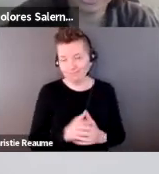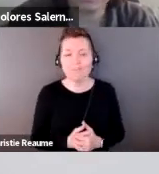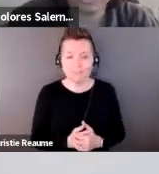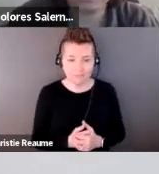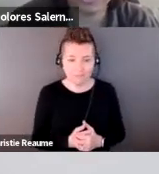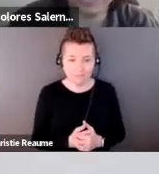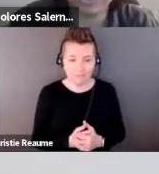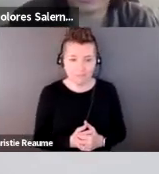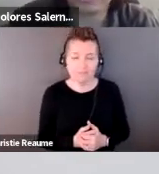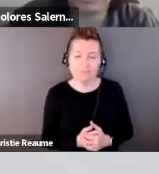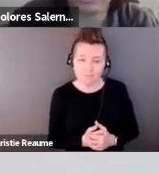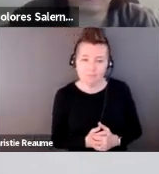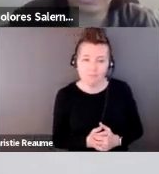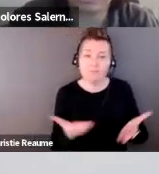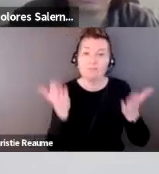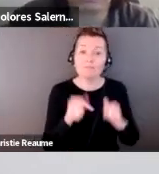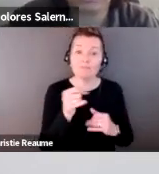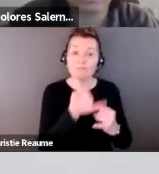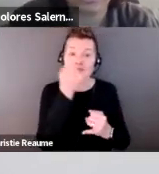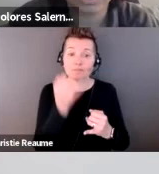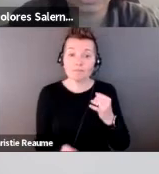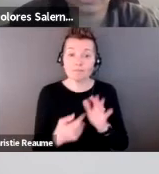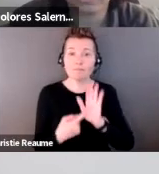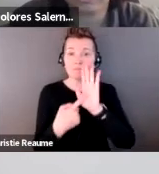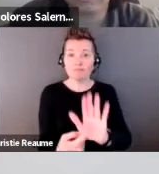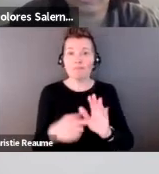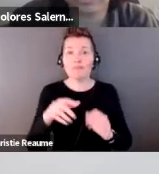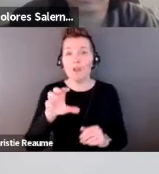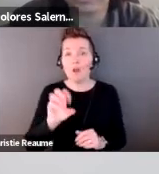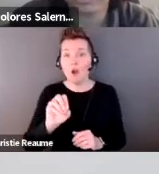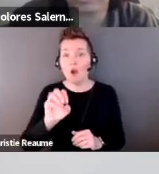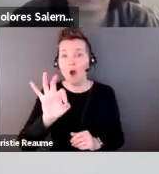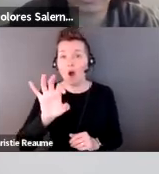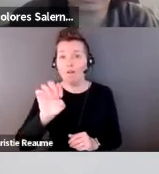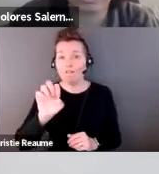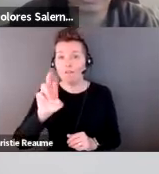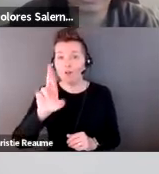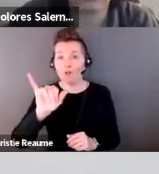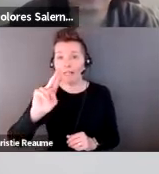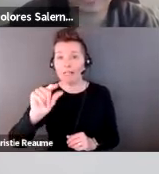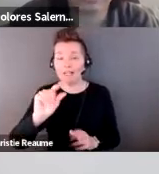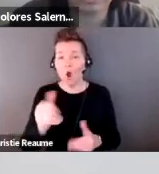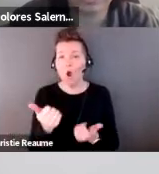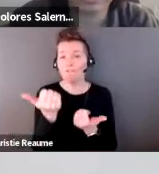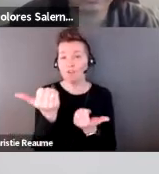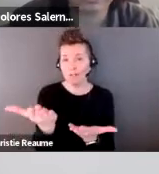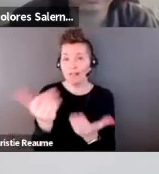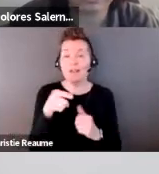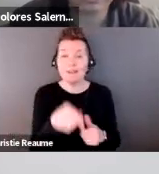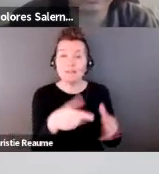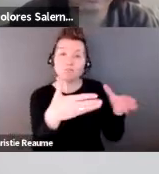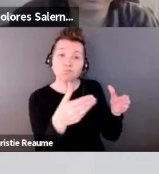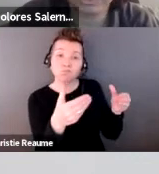The last work I'm showing is titled an offering. It's a square throw pillow sitting upright against a white background.